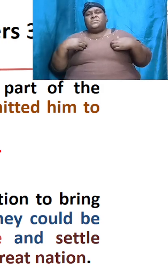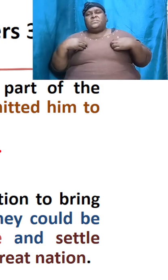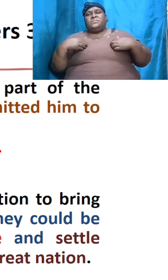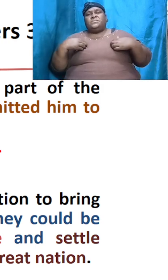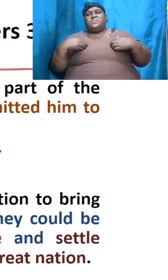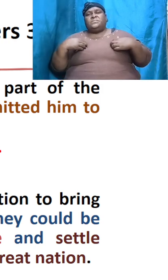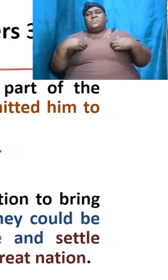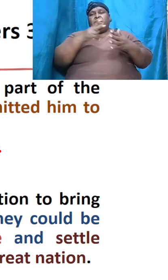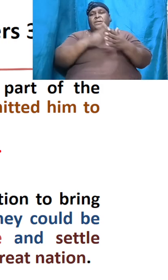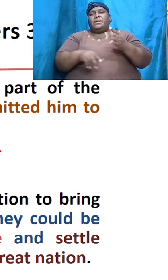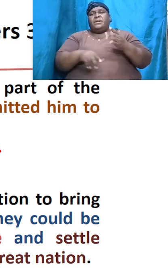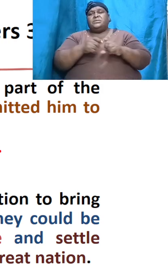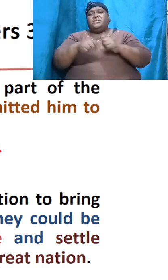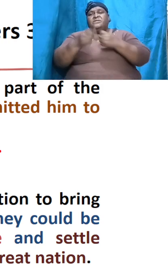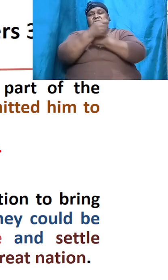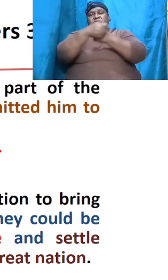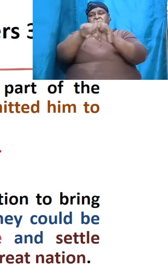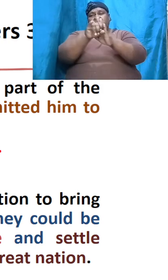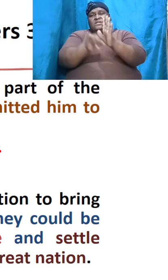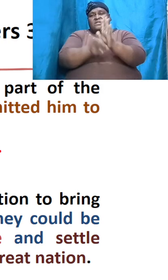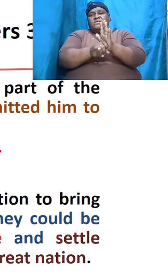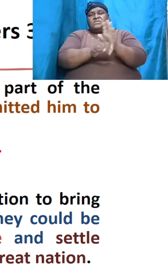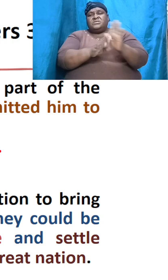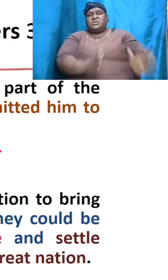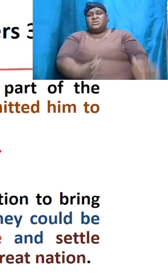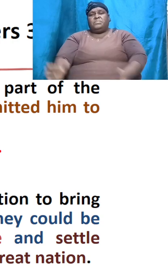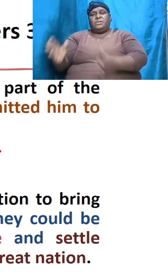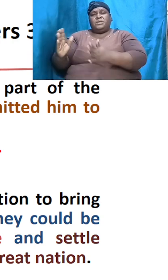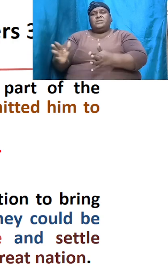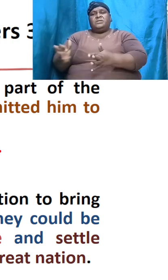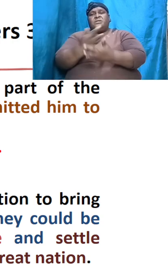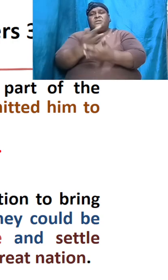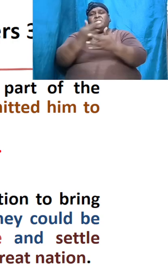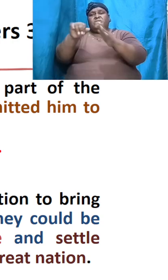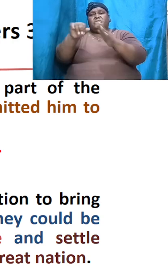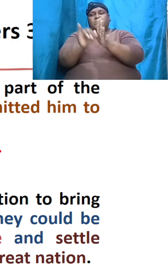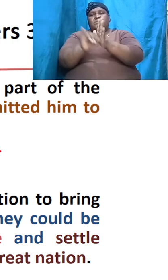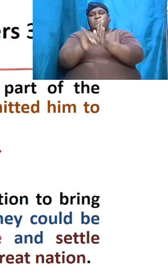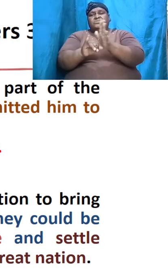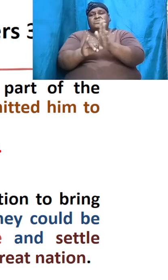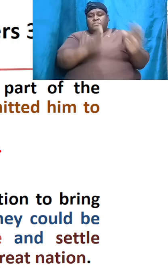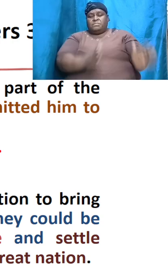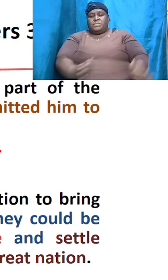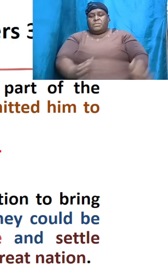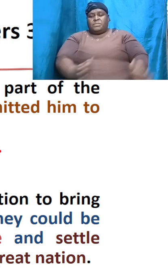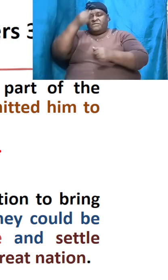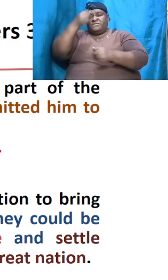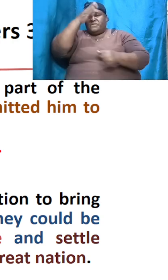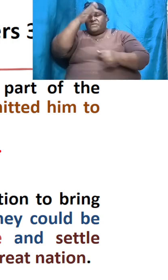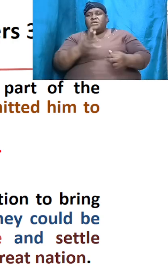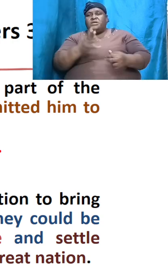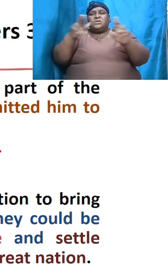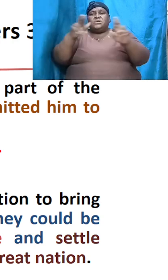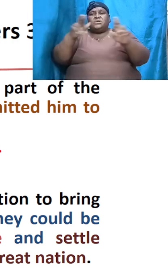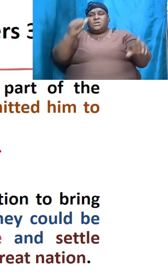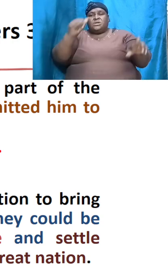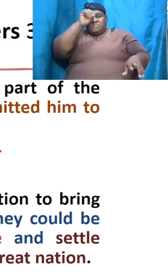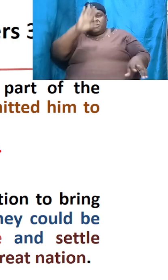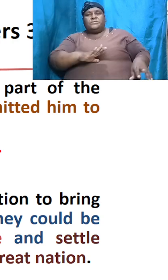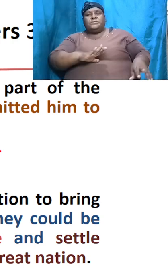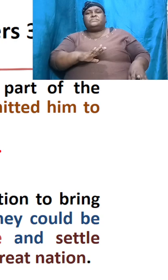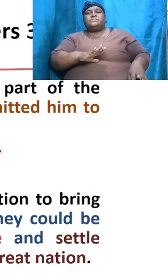a part of the salvation plan the redemption plan of God to redeem mankind